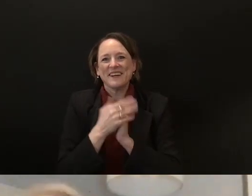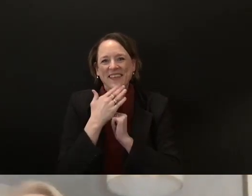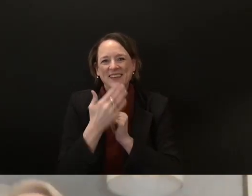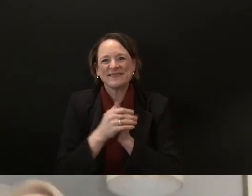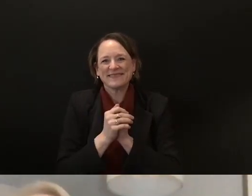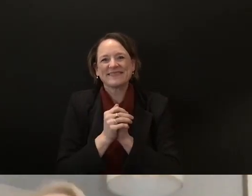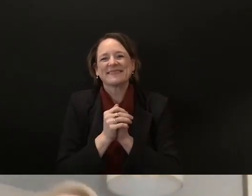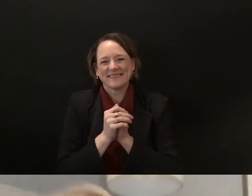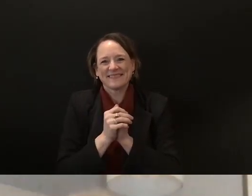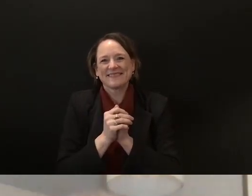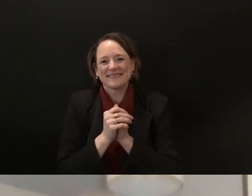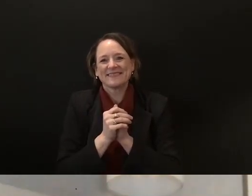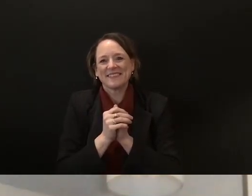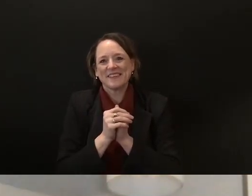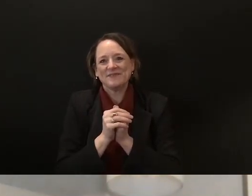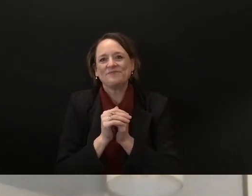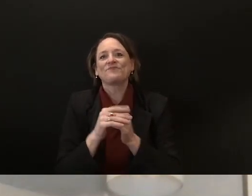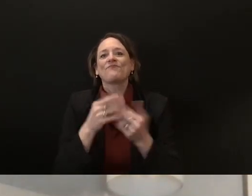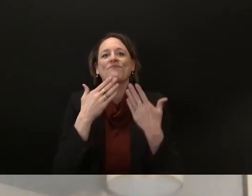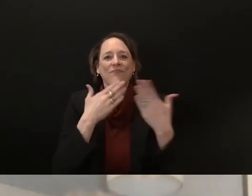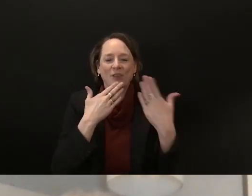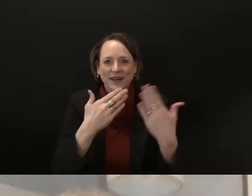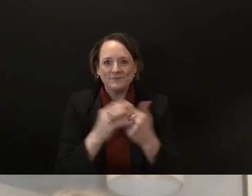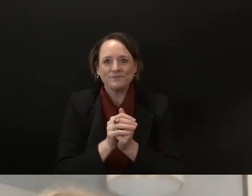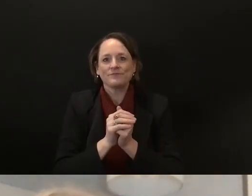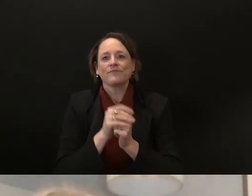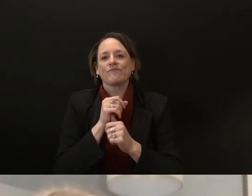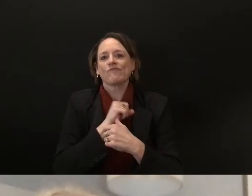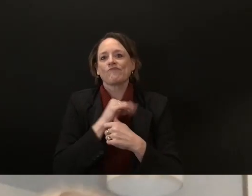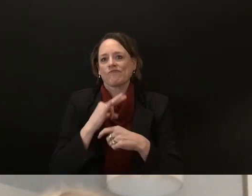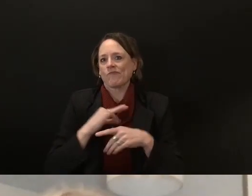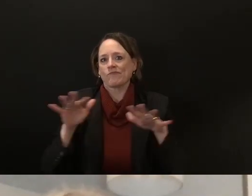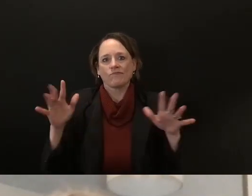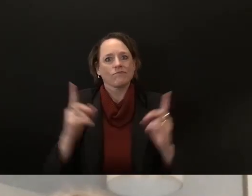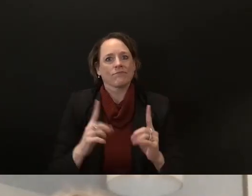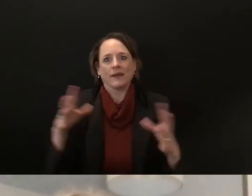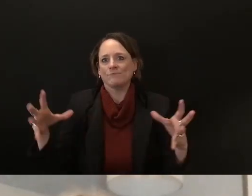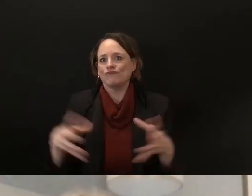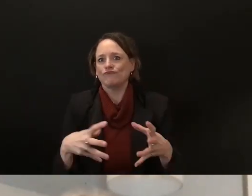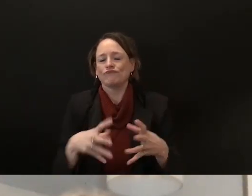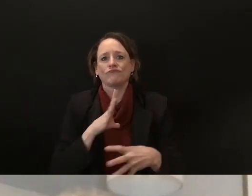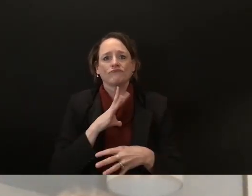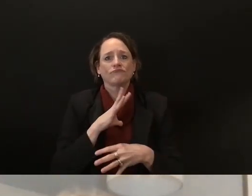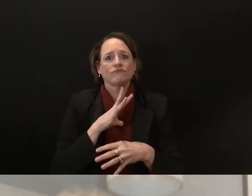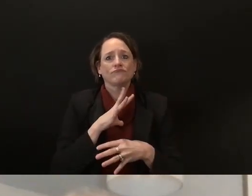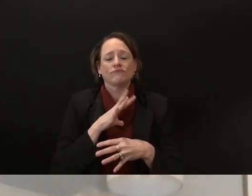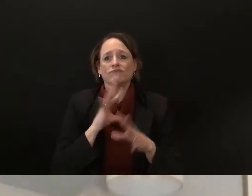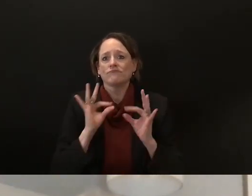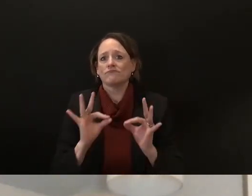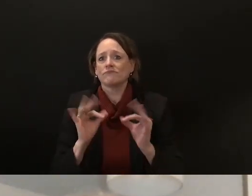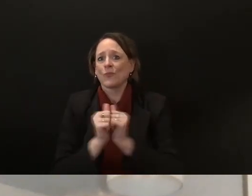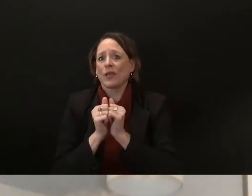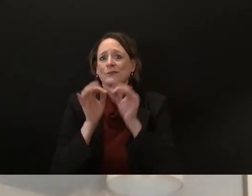say uh thanks for our great staff and uh our great terps and uh thanks to him for joining us i um